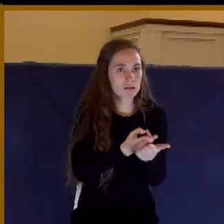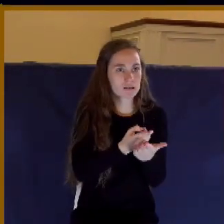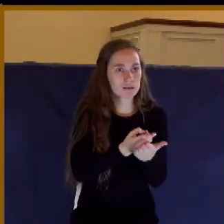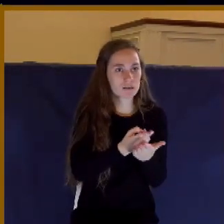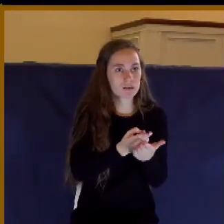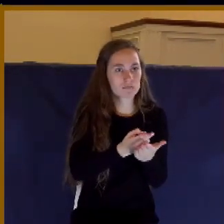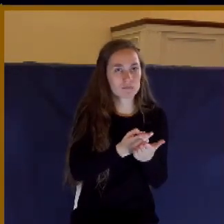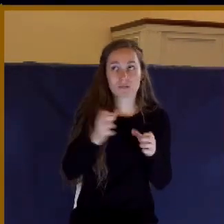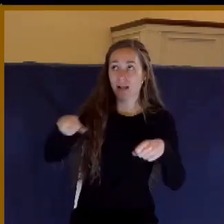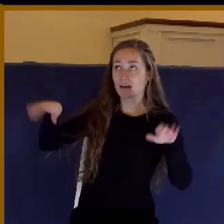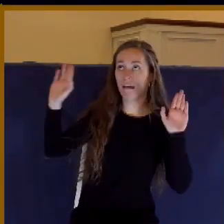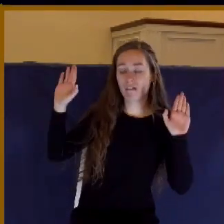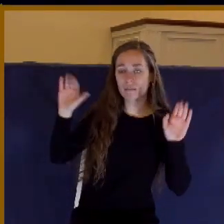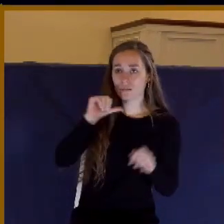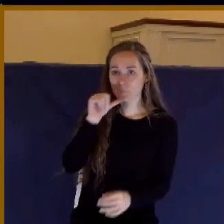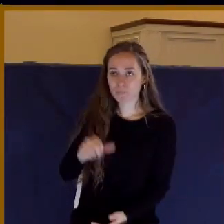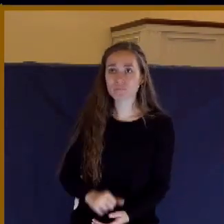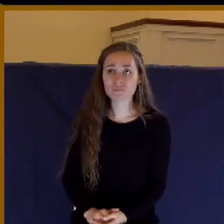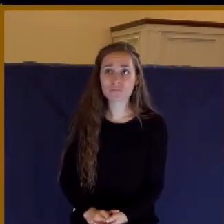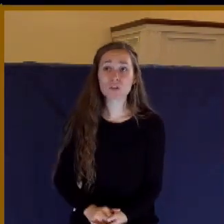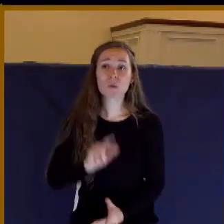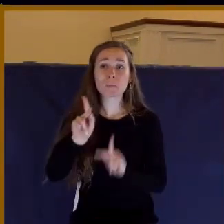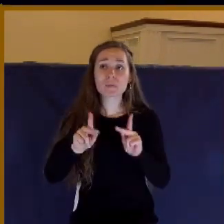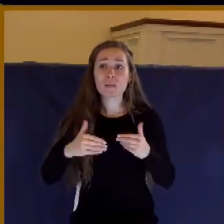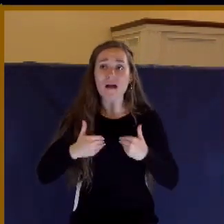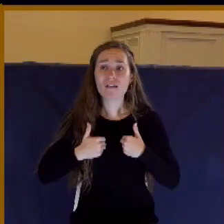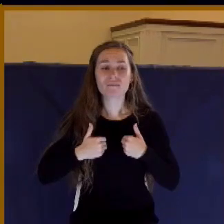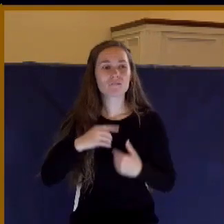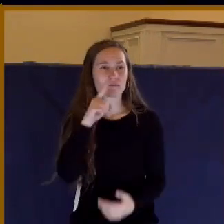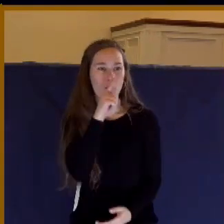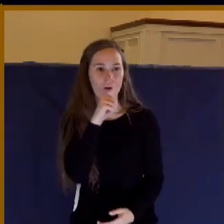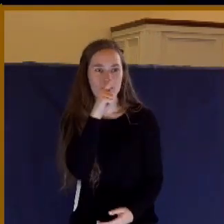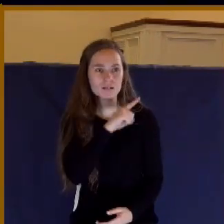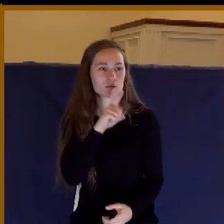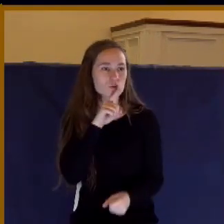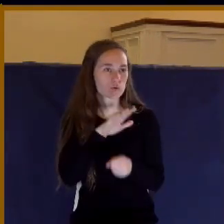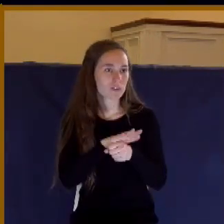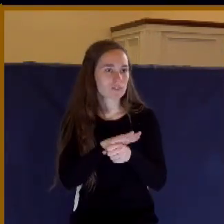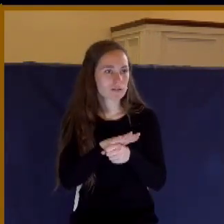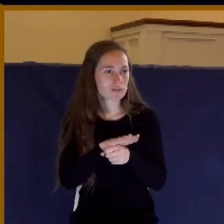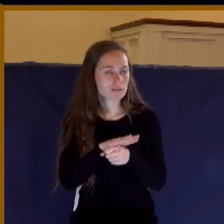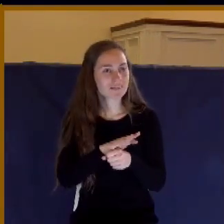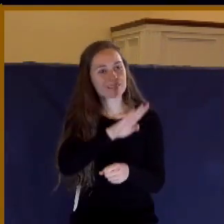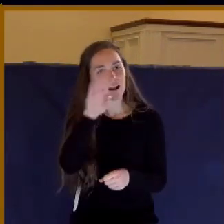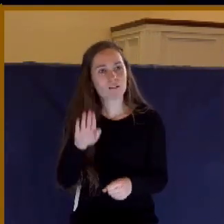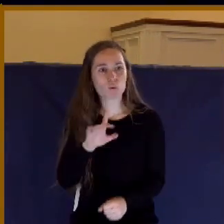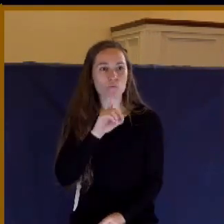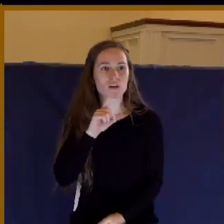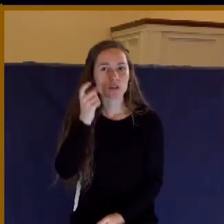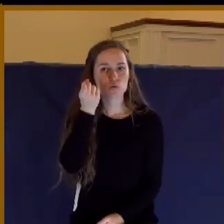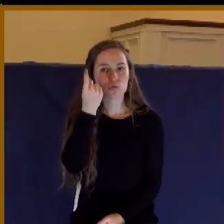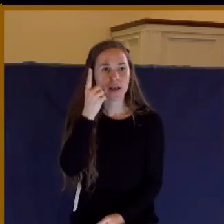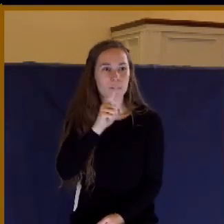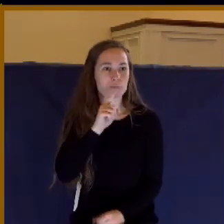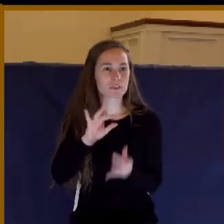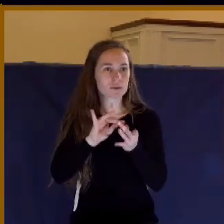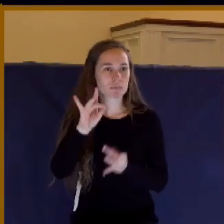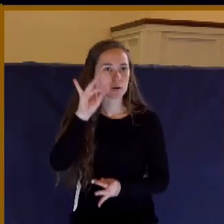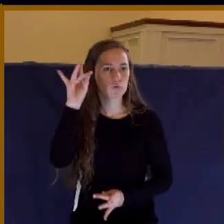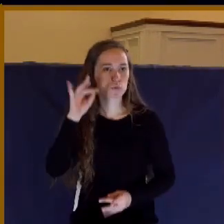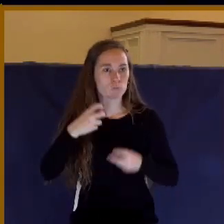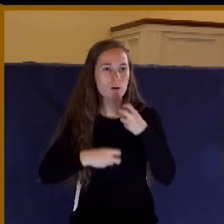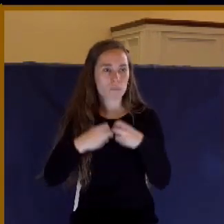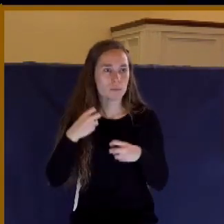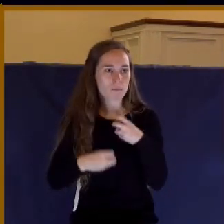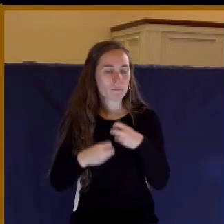And so people have a false assurance, and they never come to grips with their real spiritual condition because we've taken